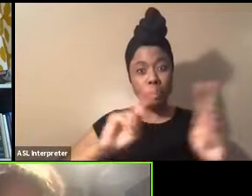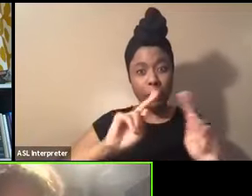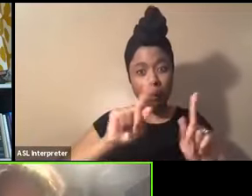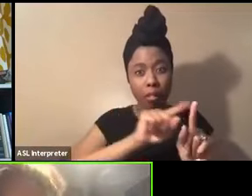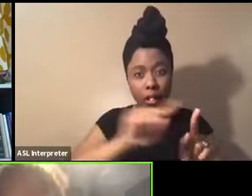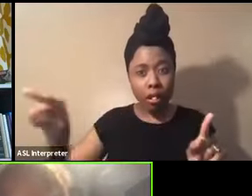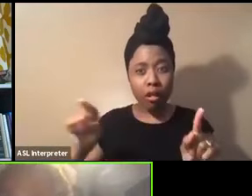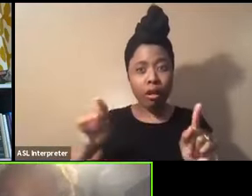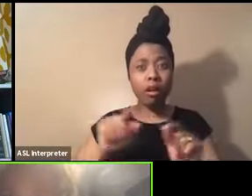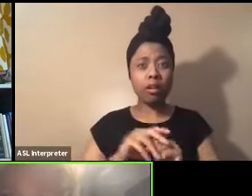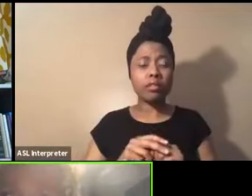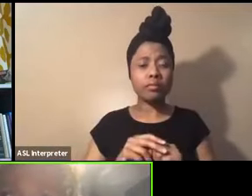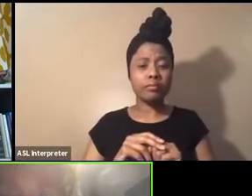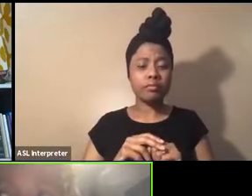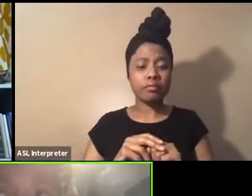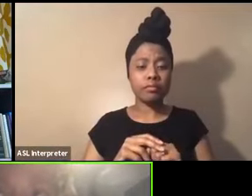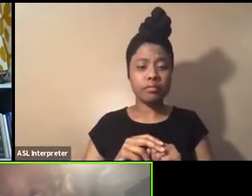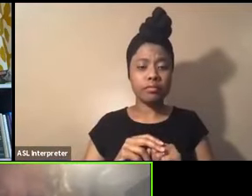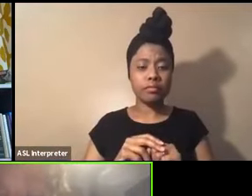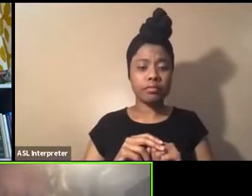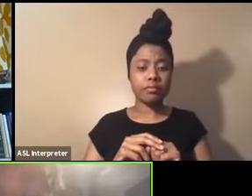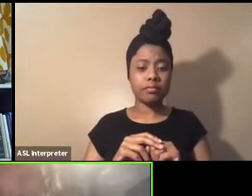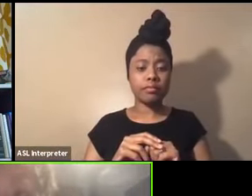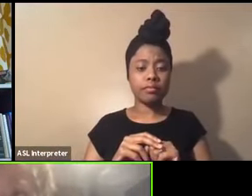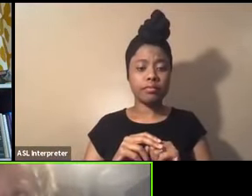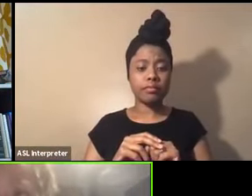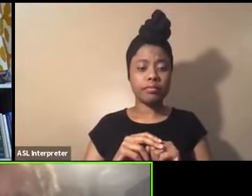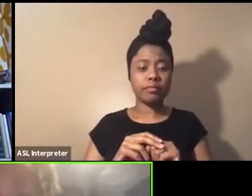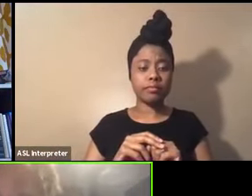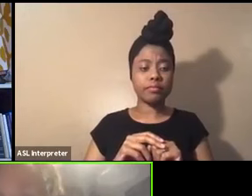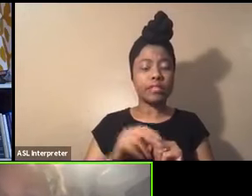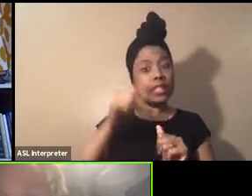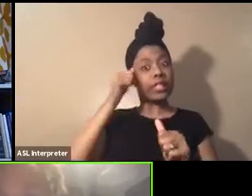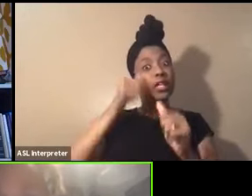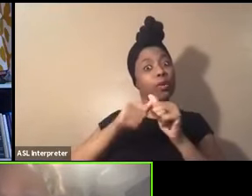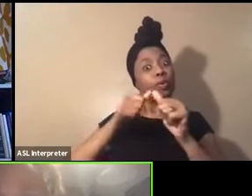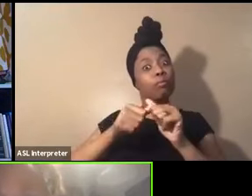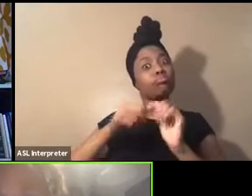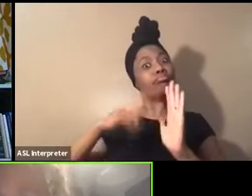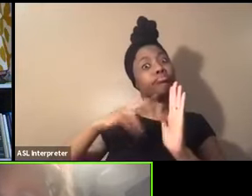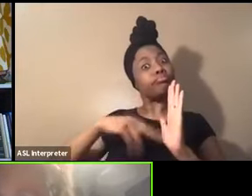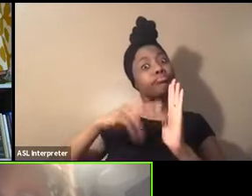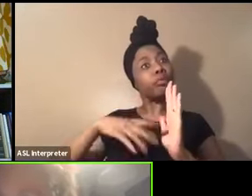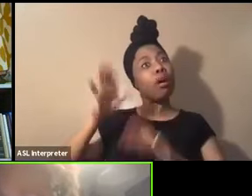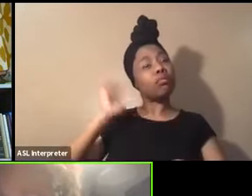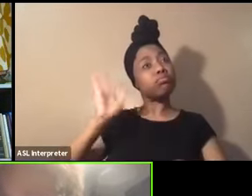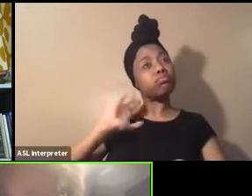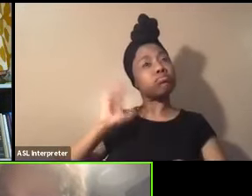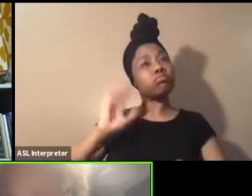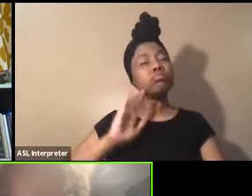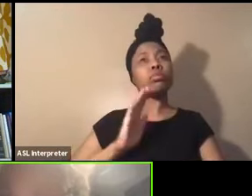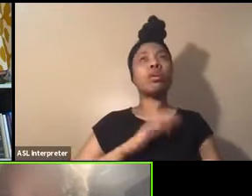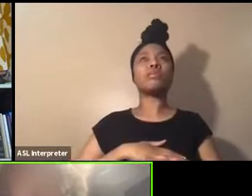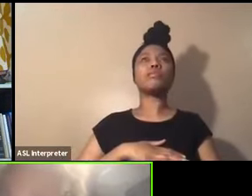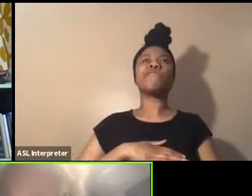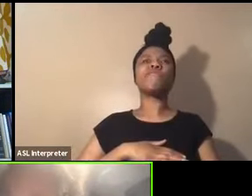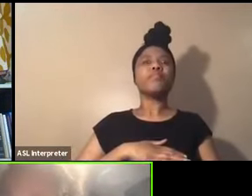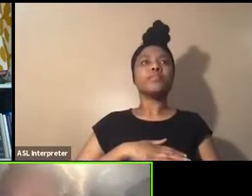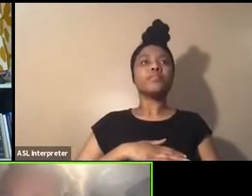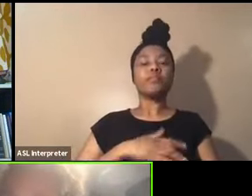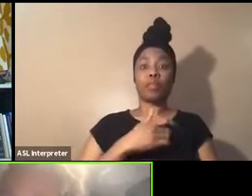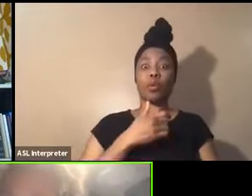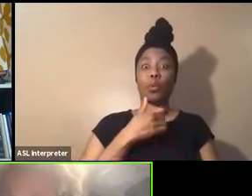that, you know, you know, when, when, and one of the things I remember reading a long time ago, and when you watch, uh, when you watch an animal,